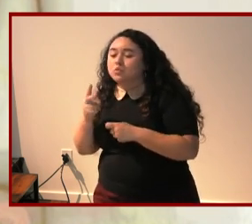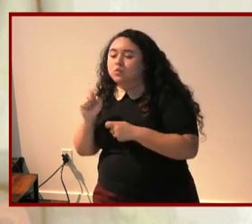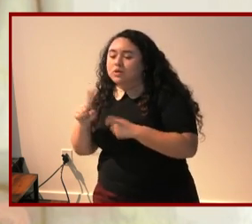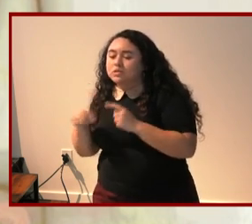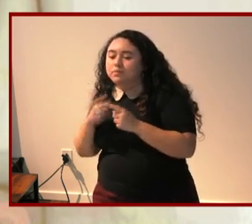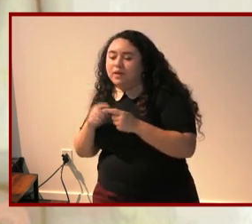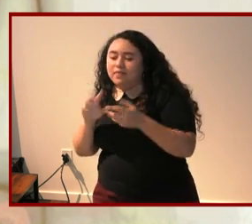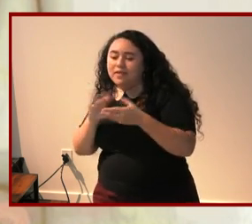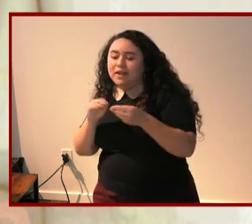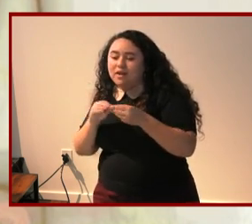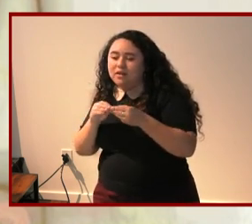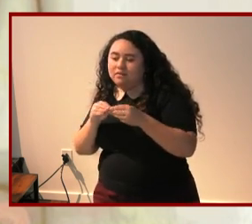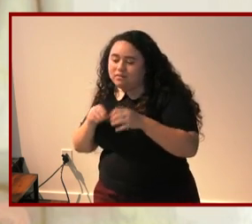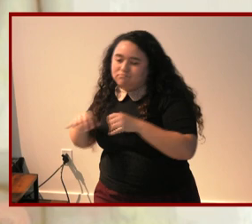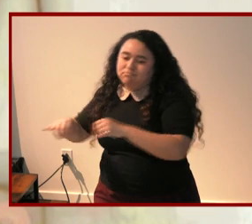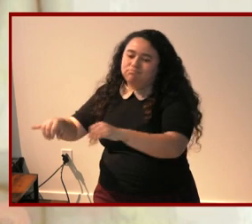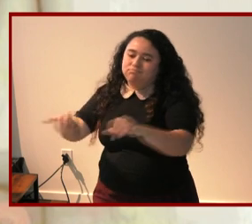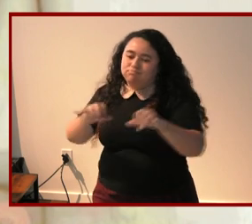popular circulation